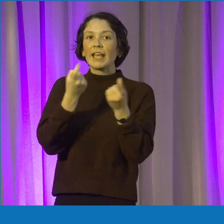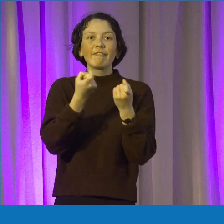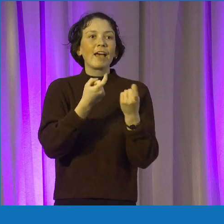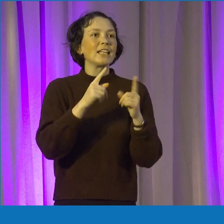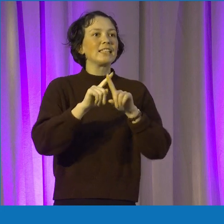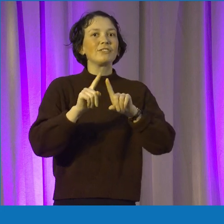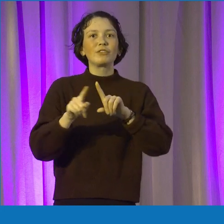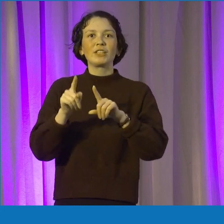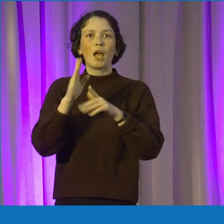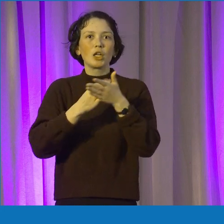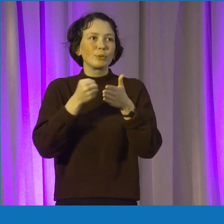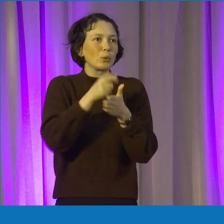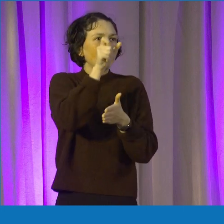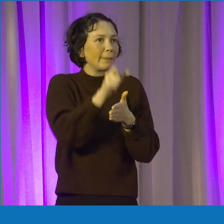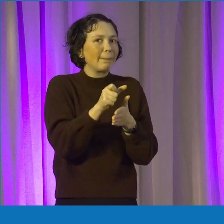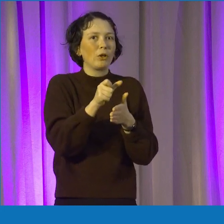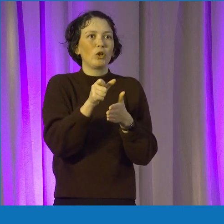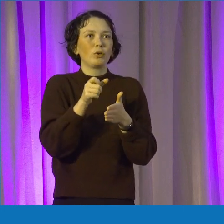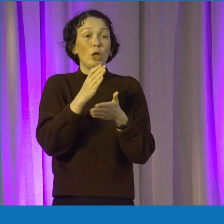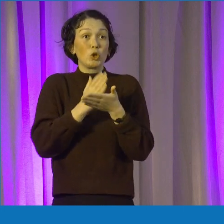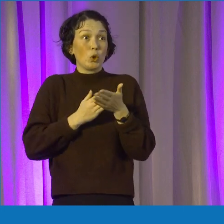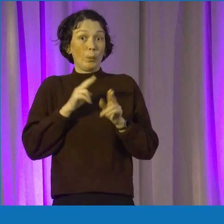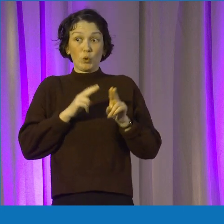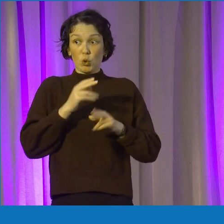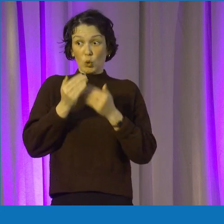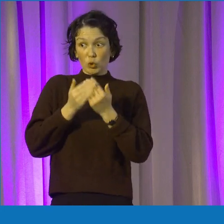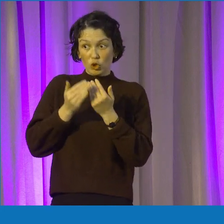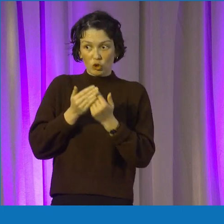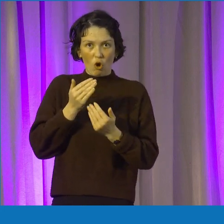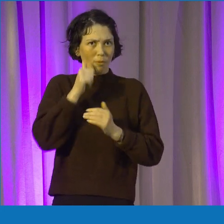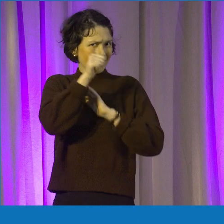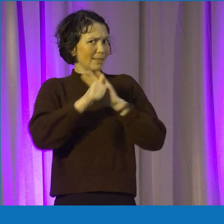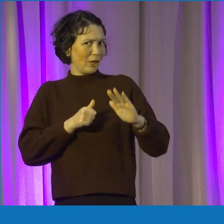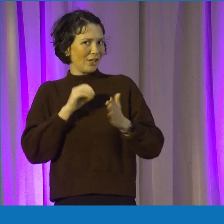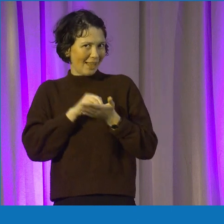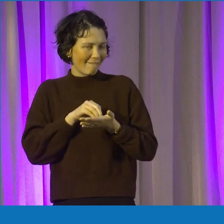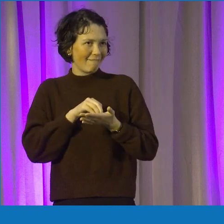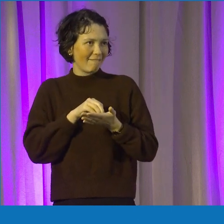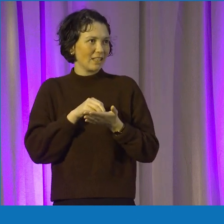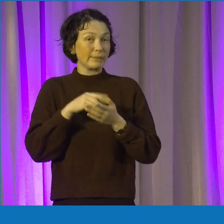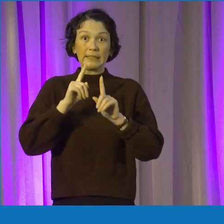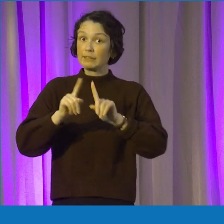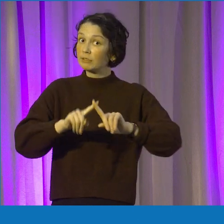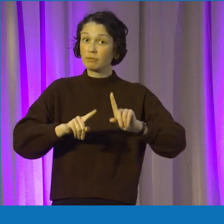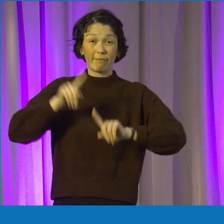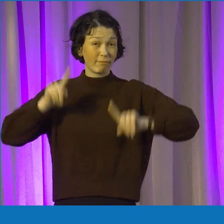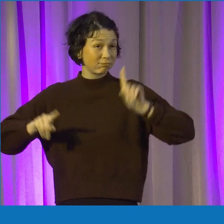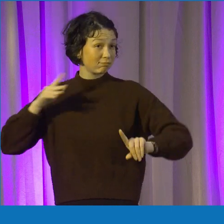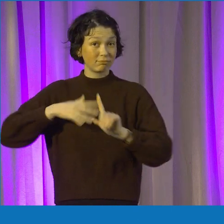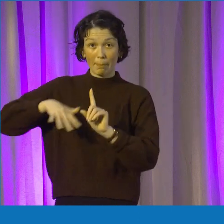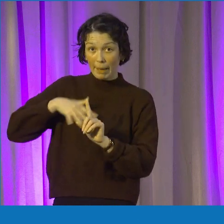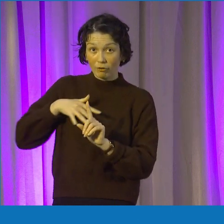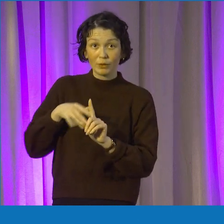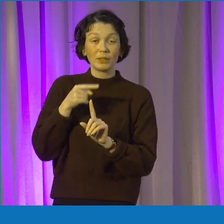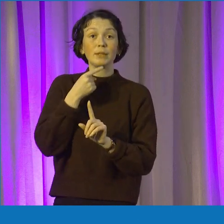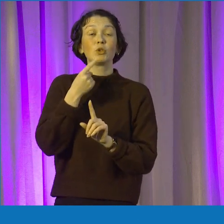coming entrepreneurs, young Irish entrepreneurs. We have people from all kind of backgrounds, etc. A